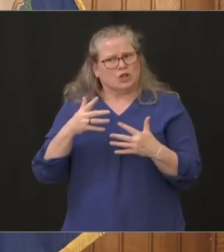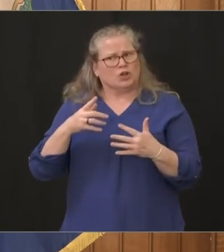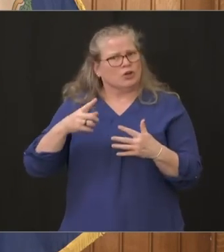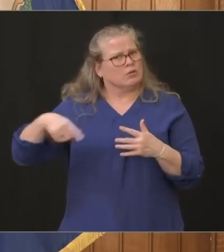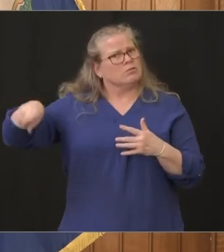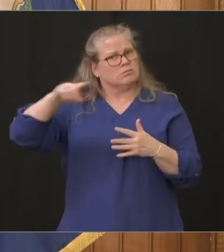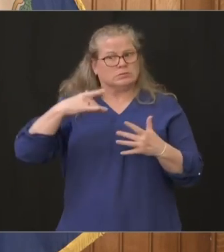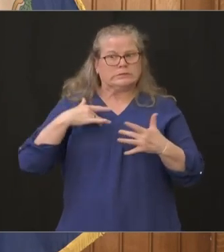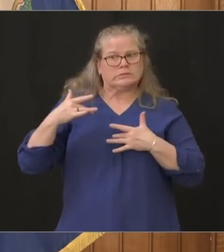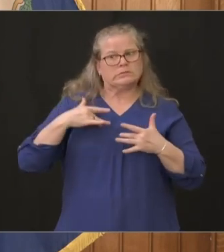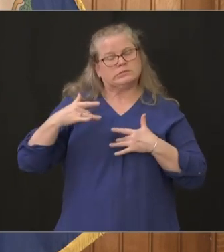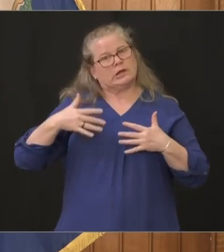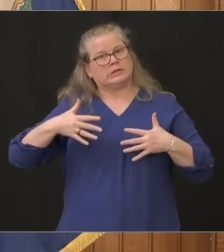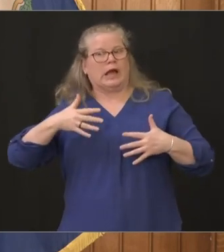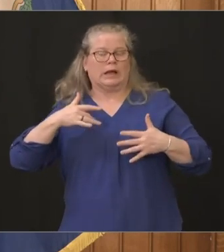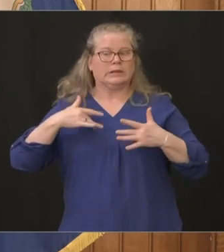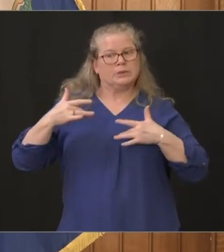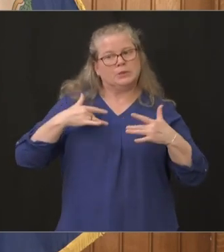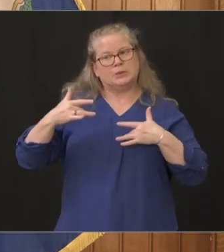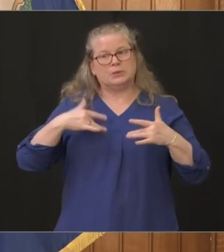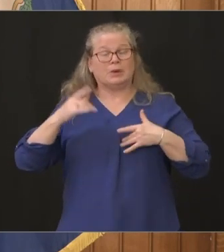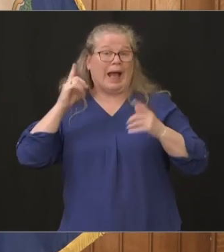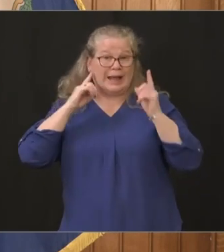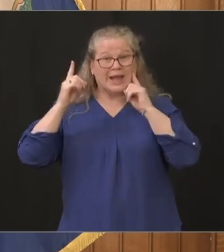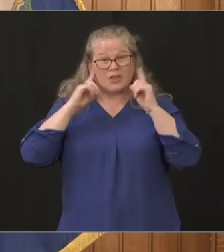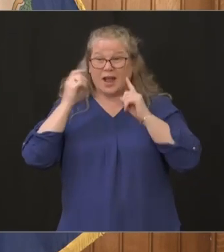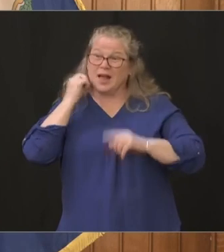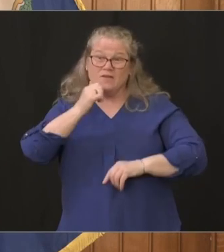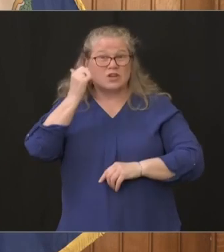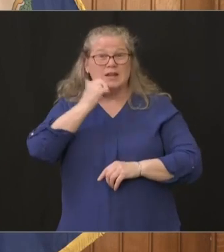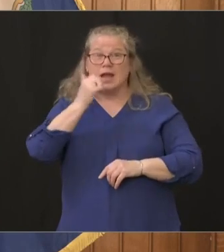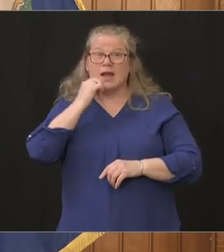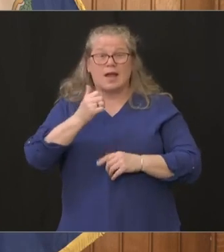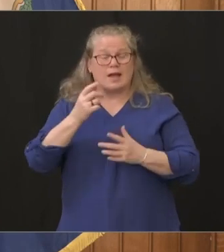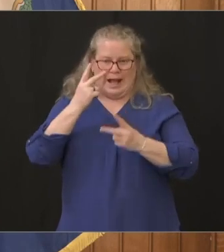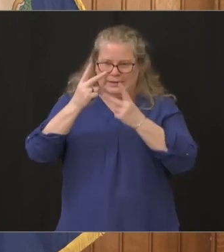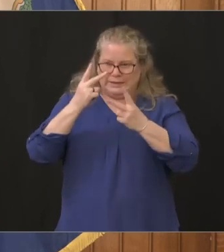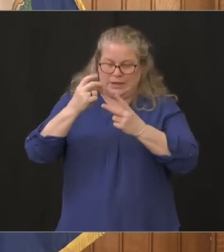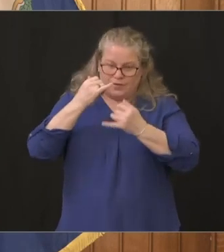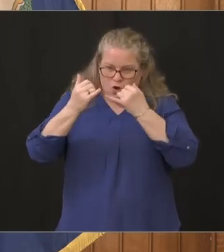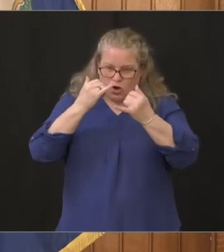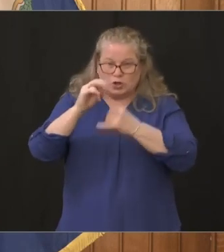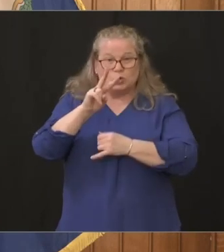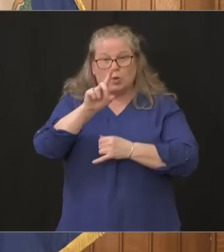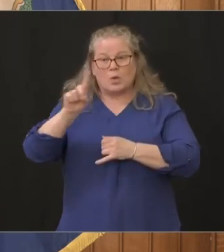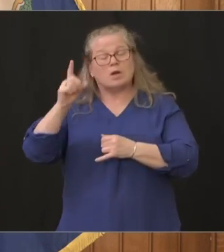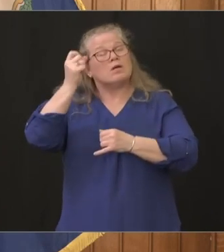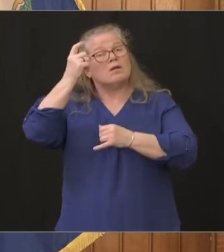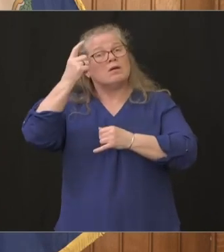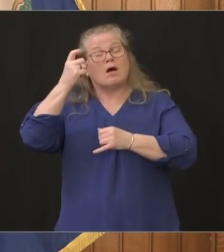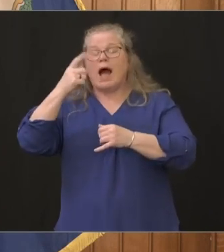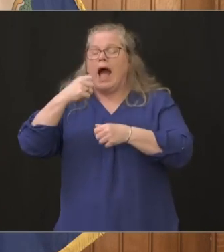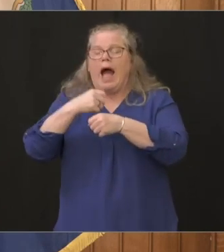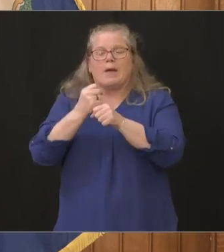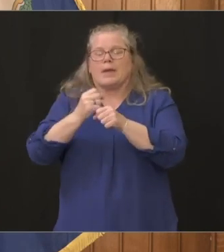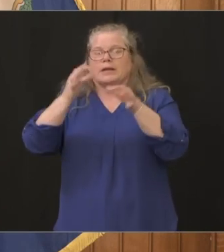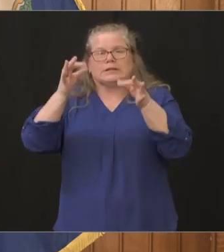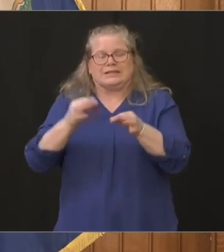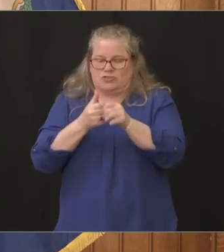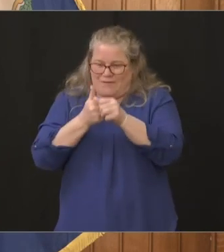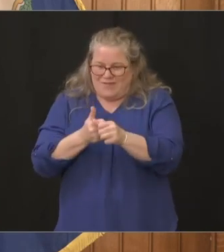get the feedback i hear the calls on two one one uh but look i make every decision i make based upon public health